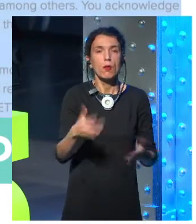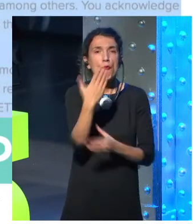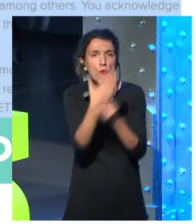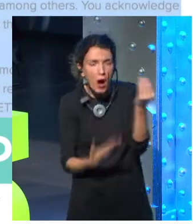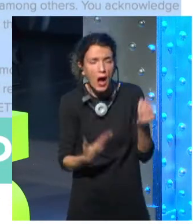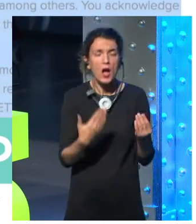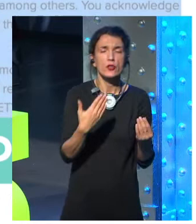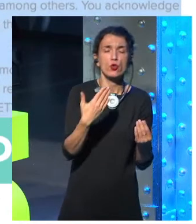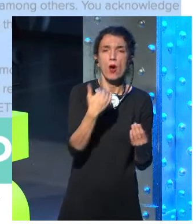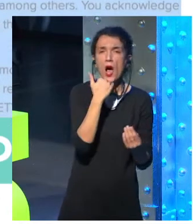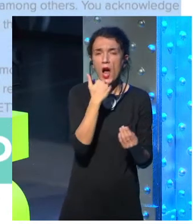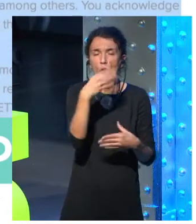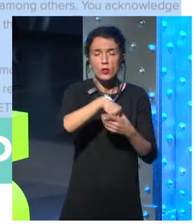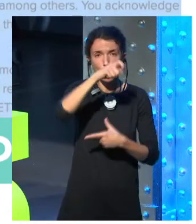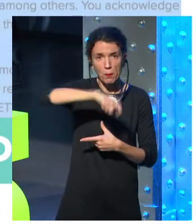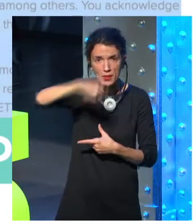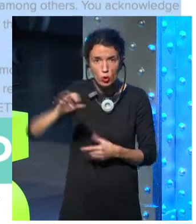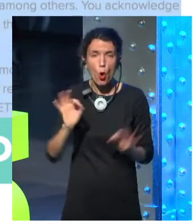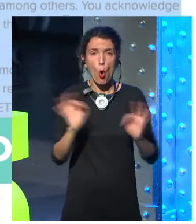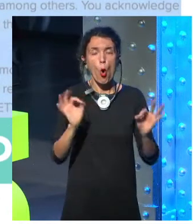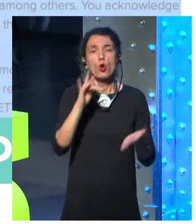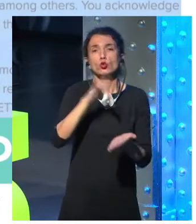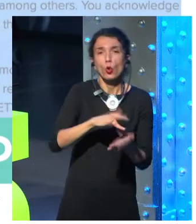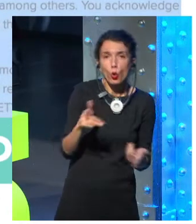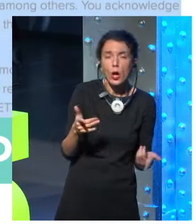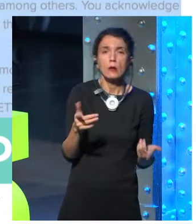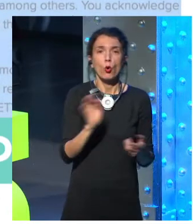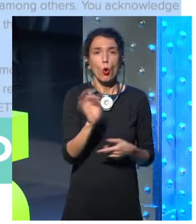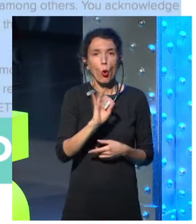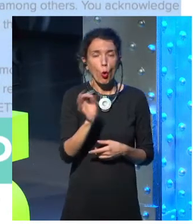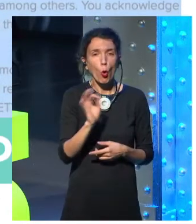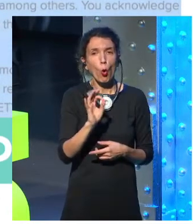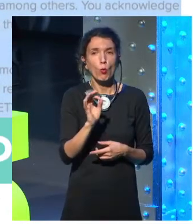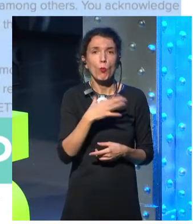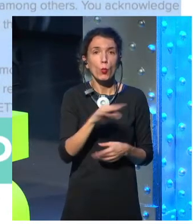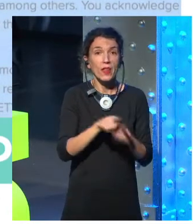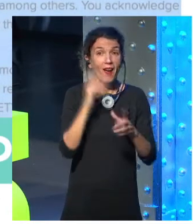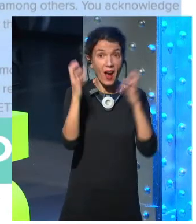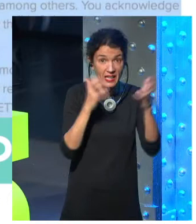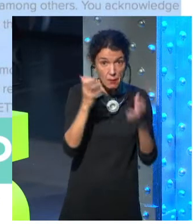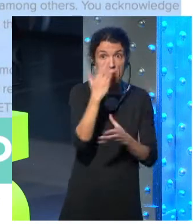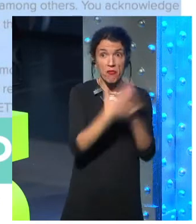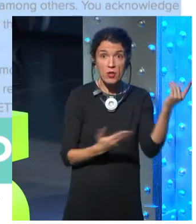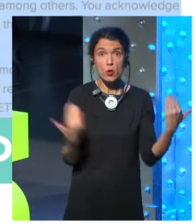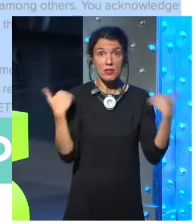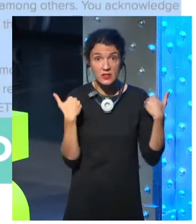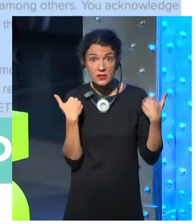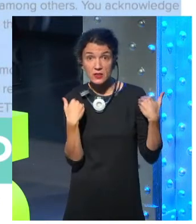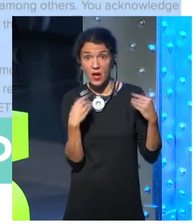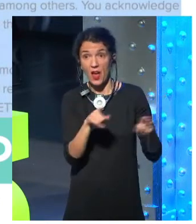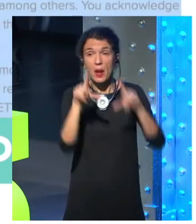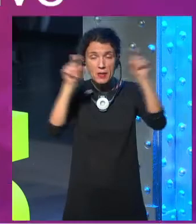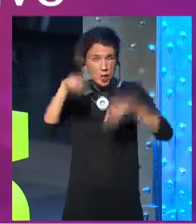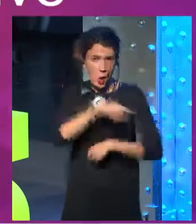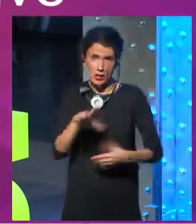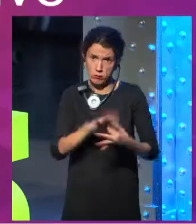This should be illegal. There should be a warning on connected devices that says, this will probably break. But there's